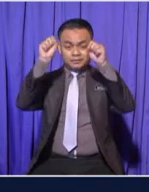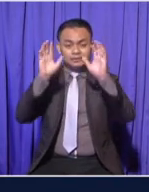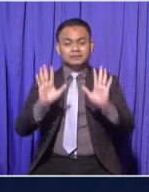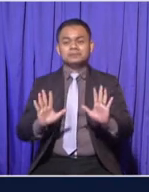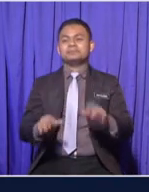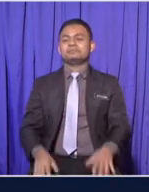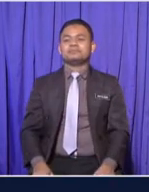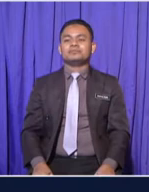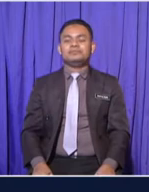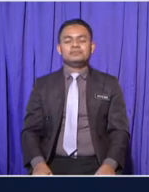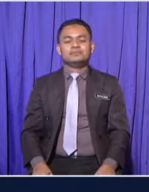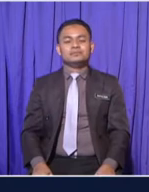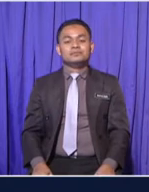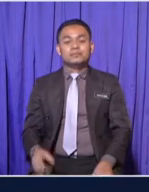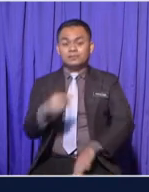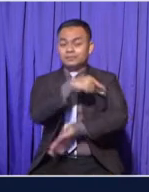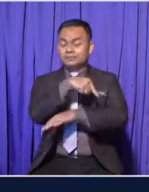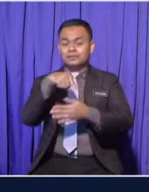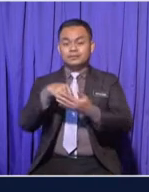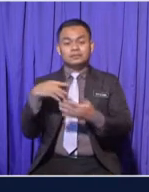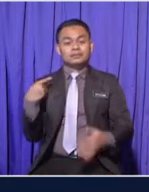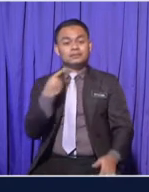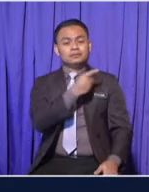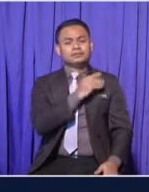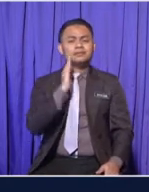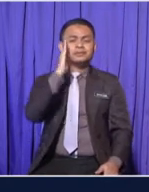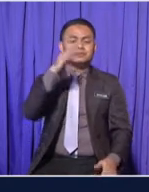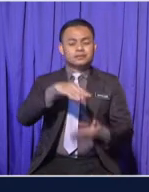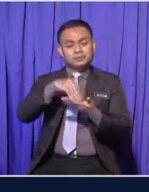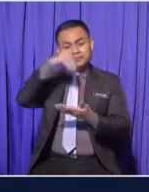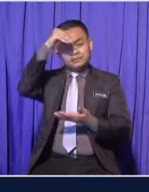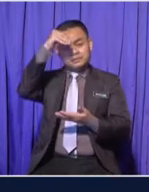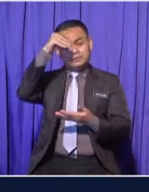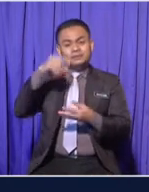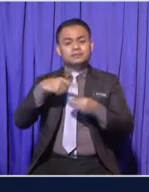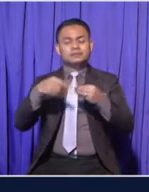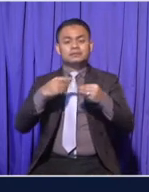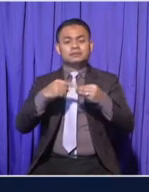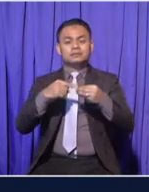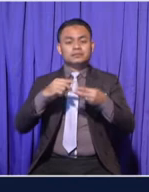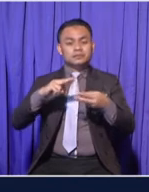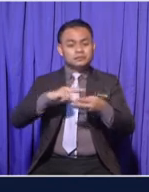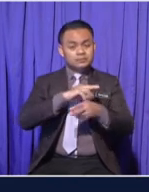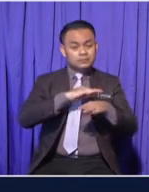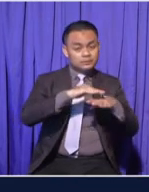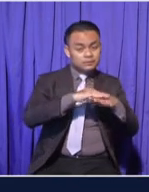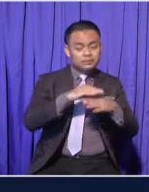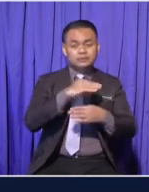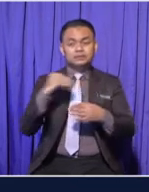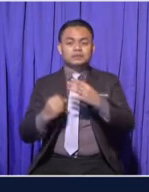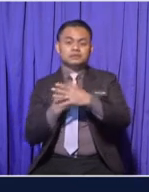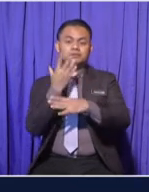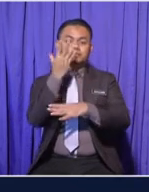Shah Alam Today we will learn about reproduction and growth in human science